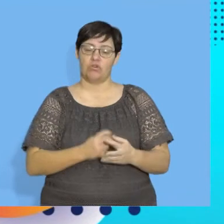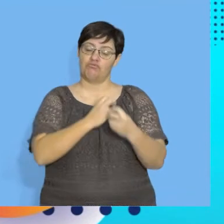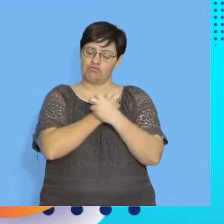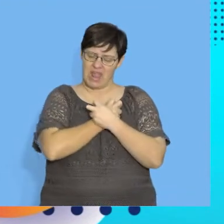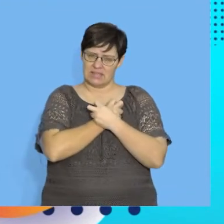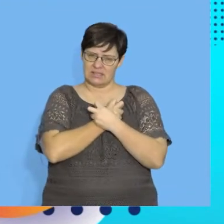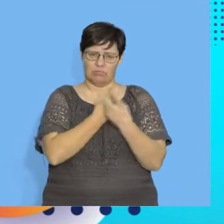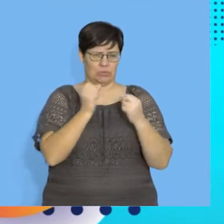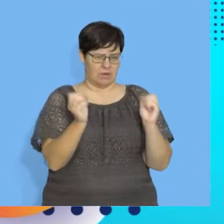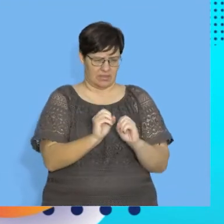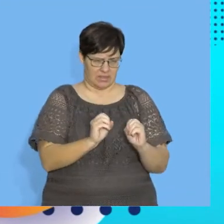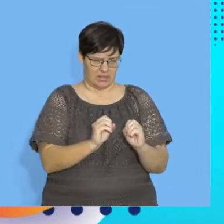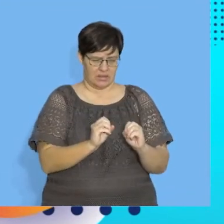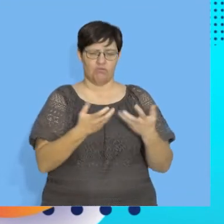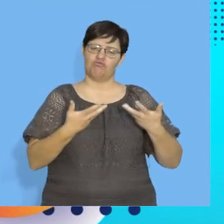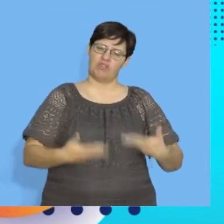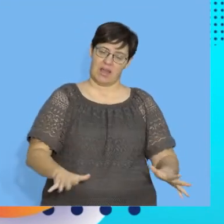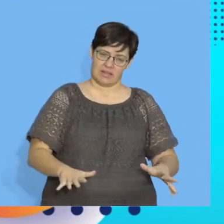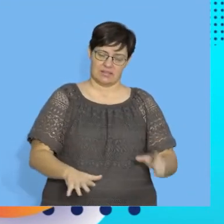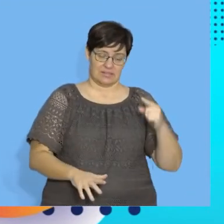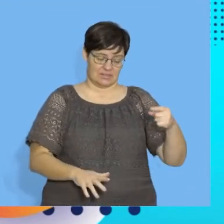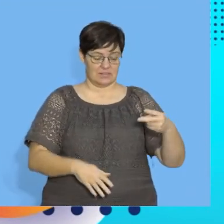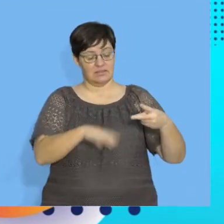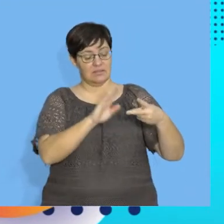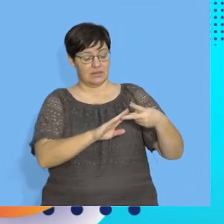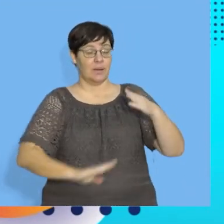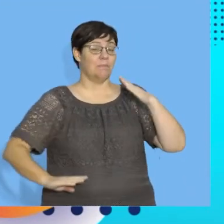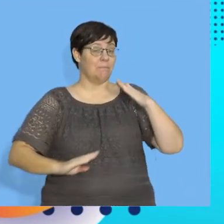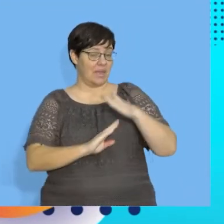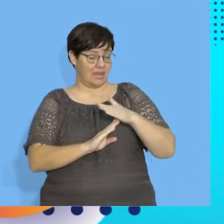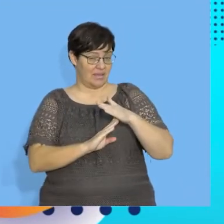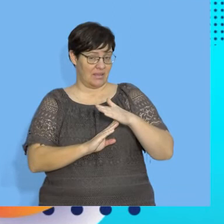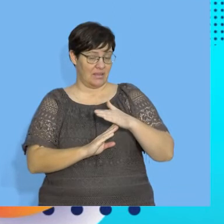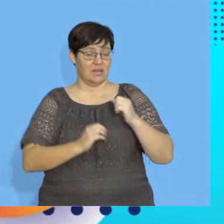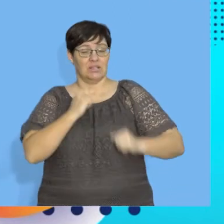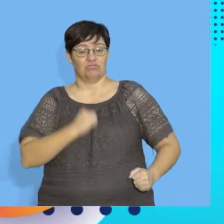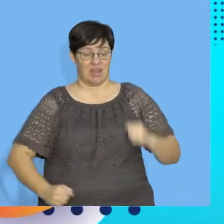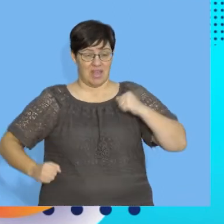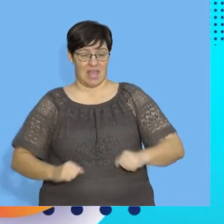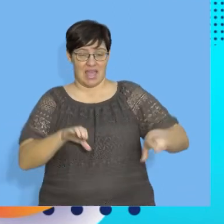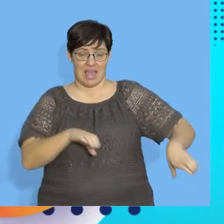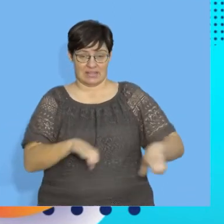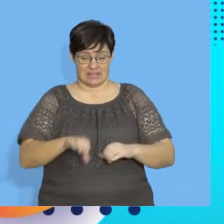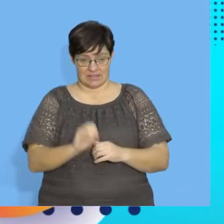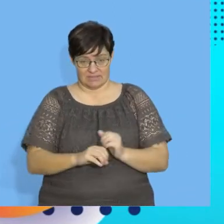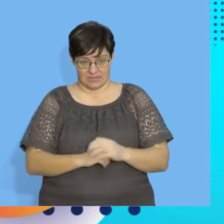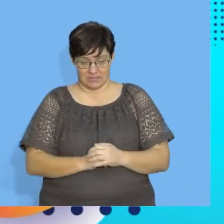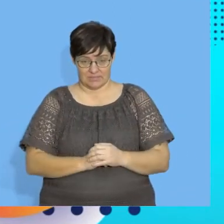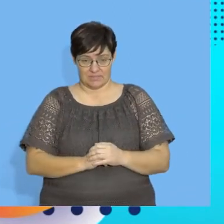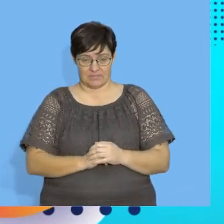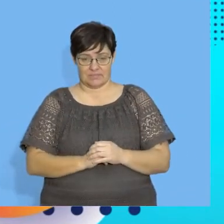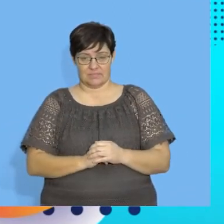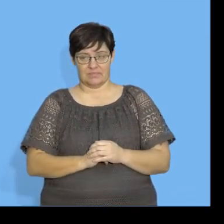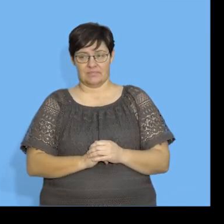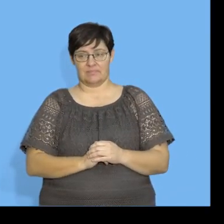rate, when I'm resting, kind of relaxed, and the peak is when I'm exercising optimally.